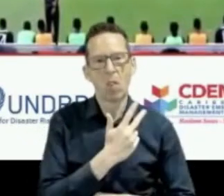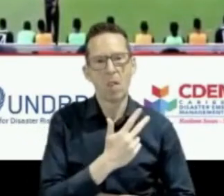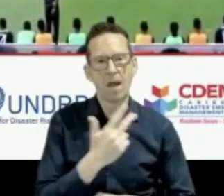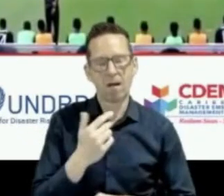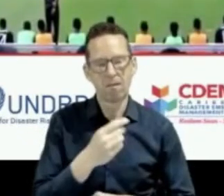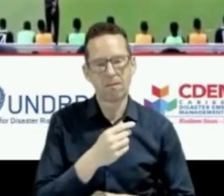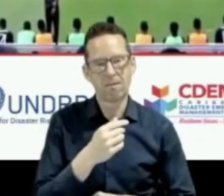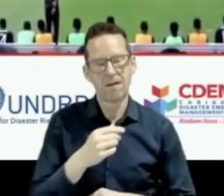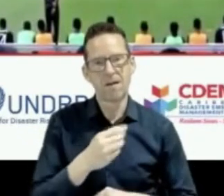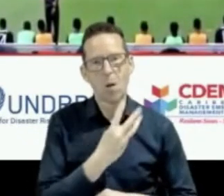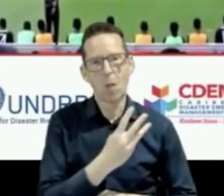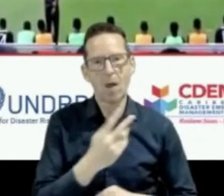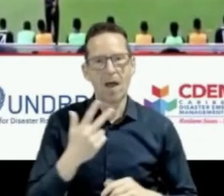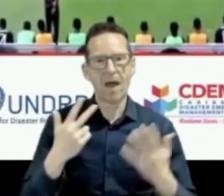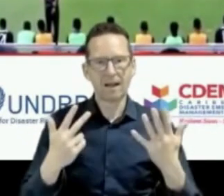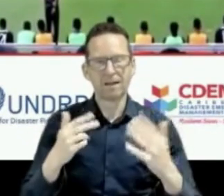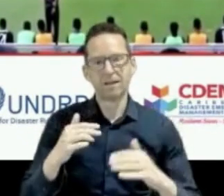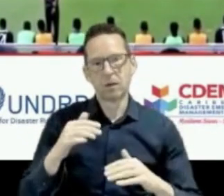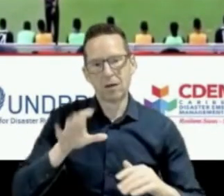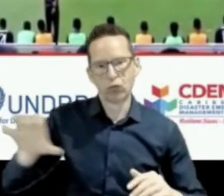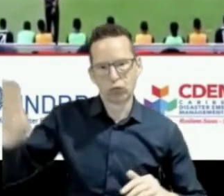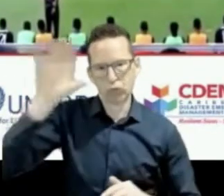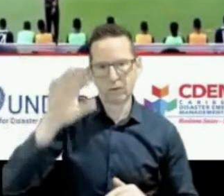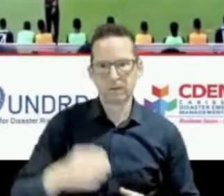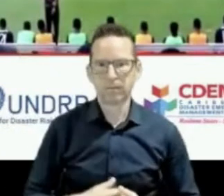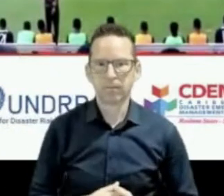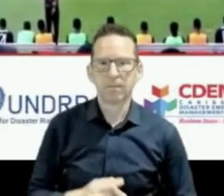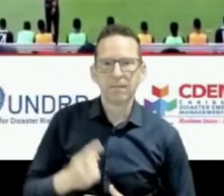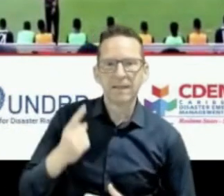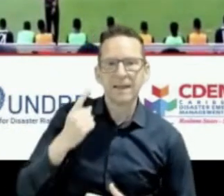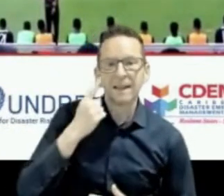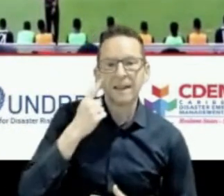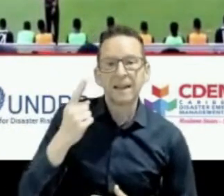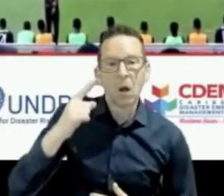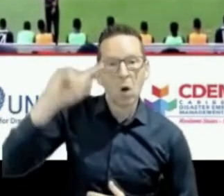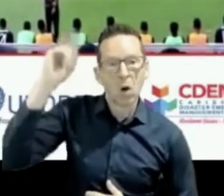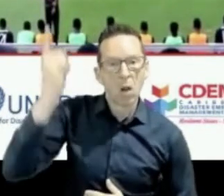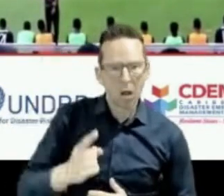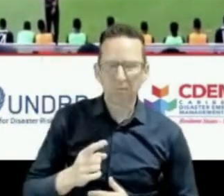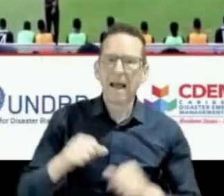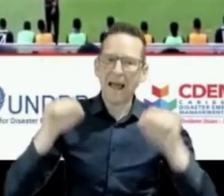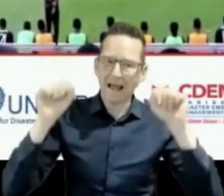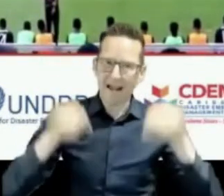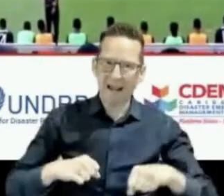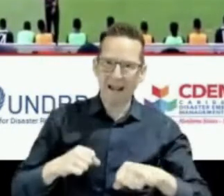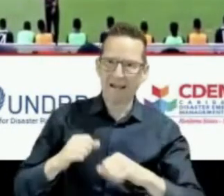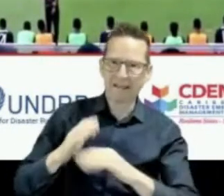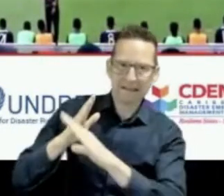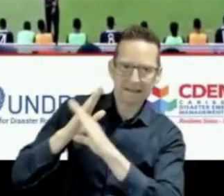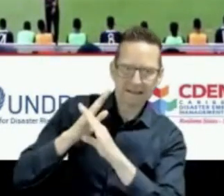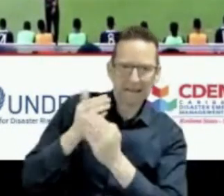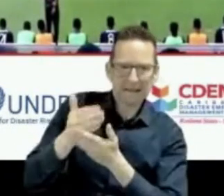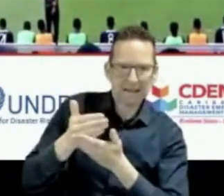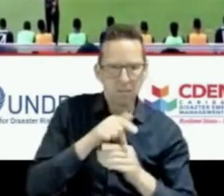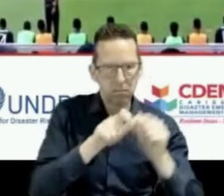That lightning deaths and injuries are actually preventable. Not too many of the deaths and injuries are due to direct strikes.